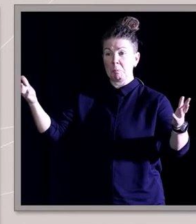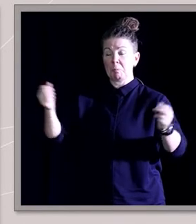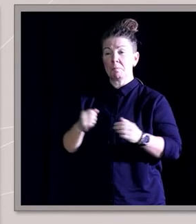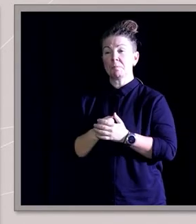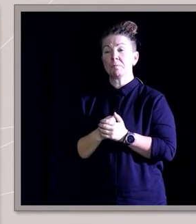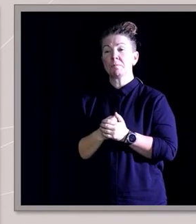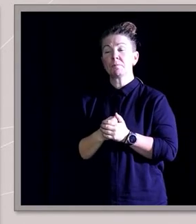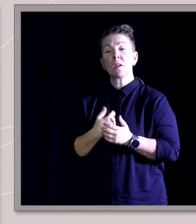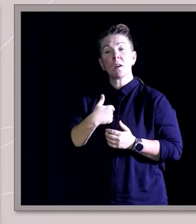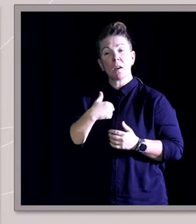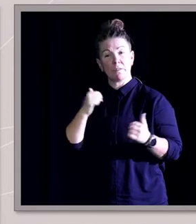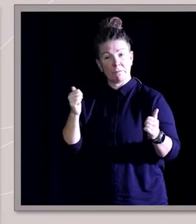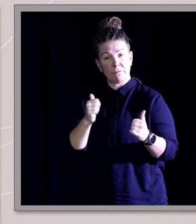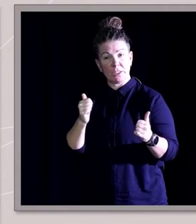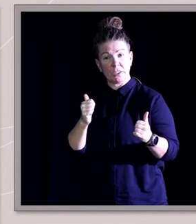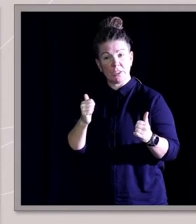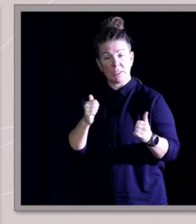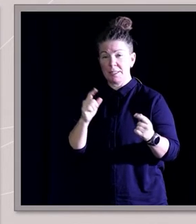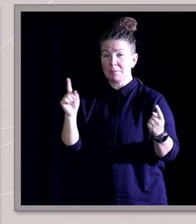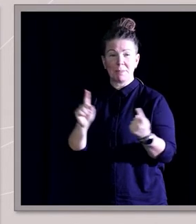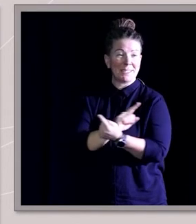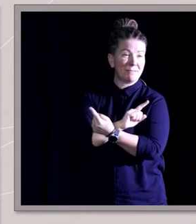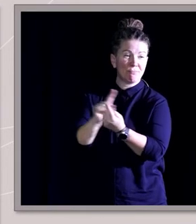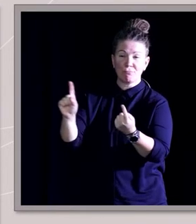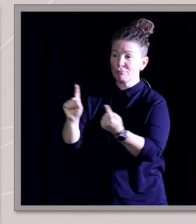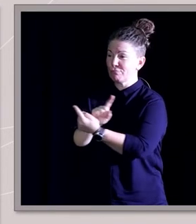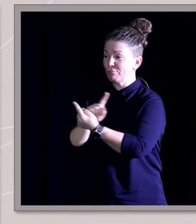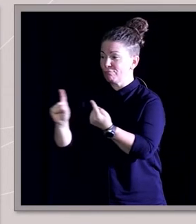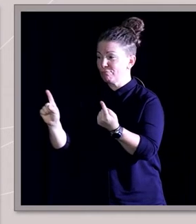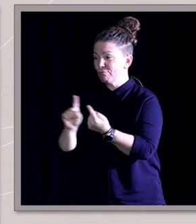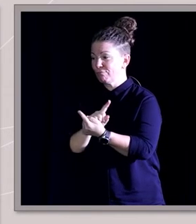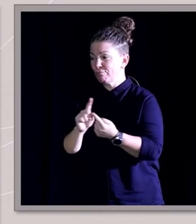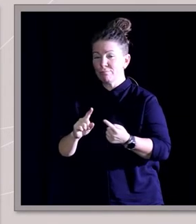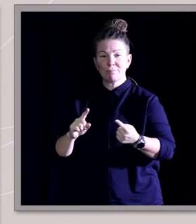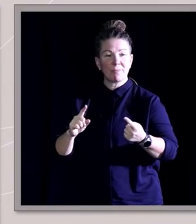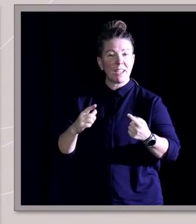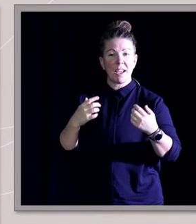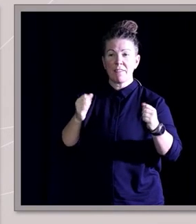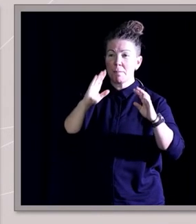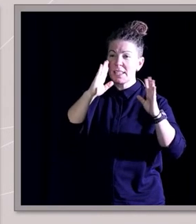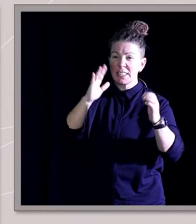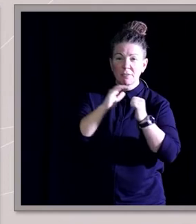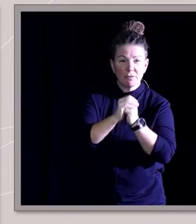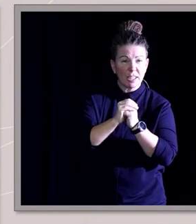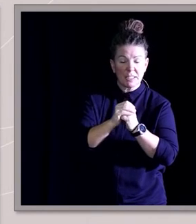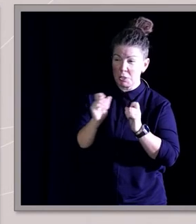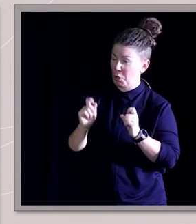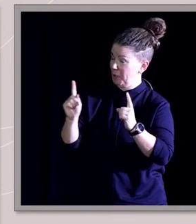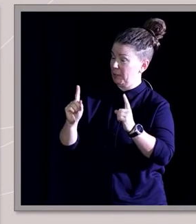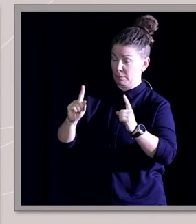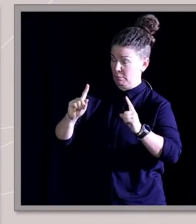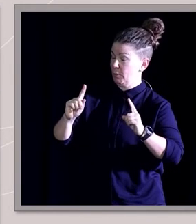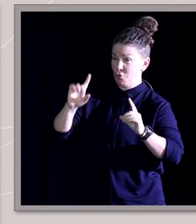I've been able to just meet amazing people, make amazing friends, go to some ridiculous parties,